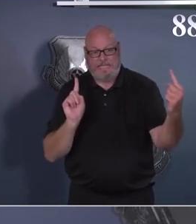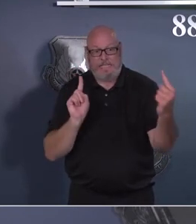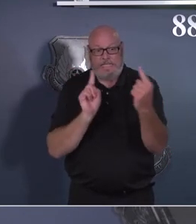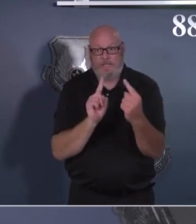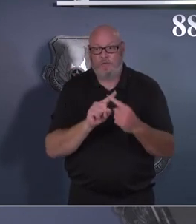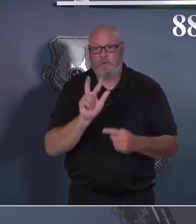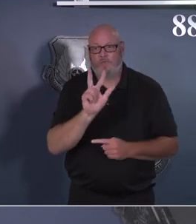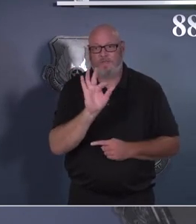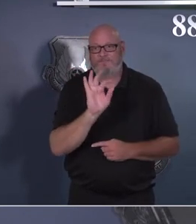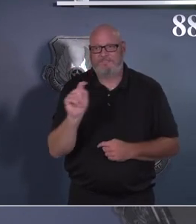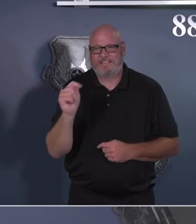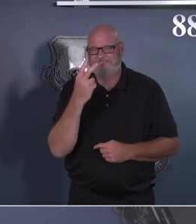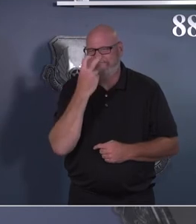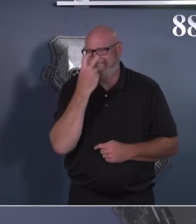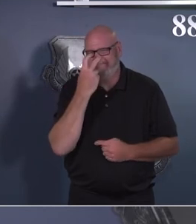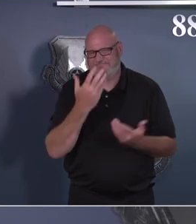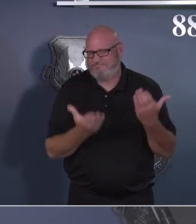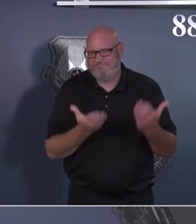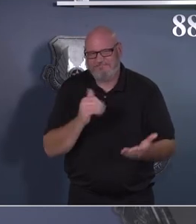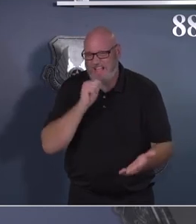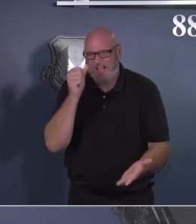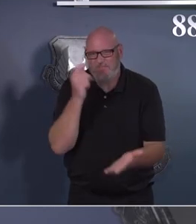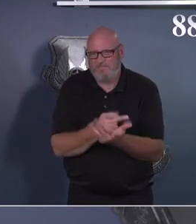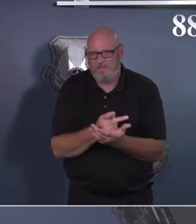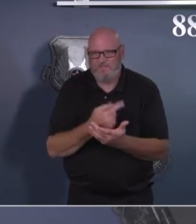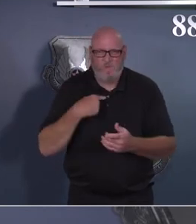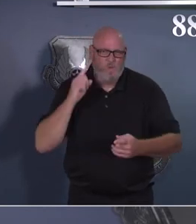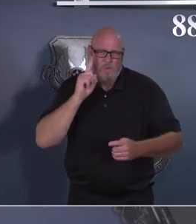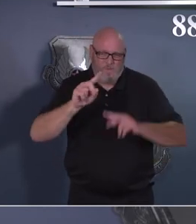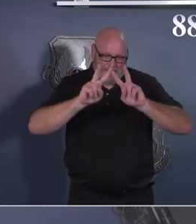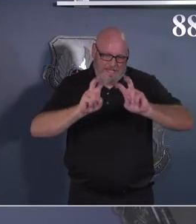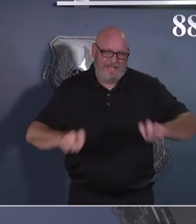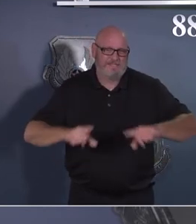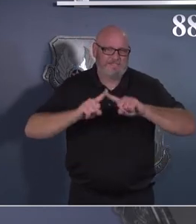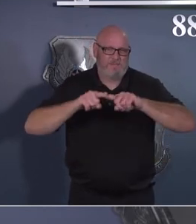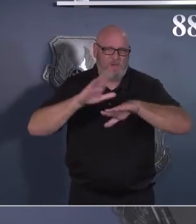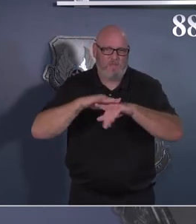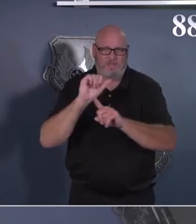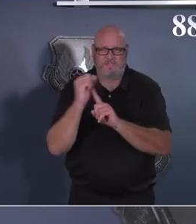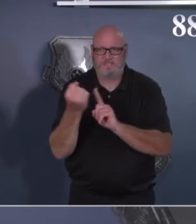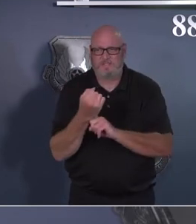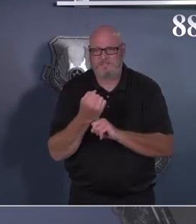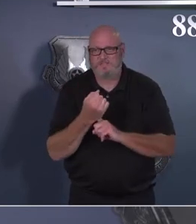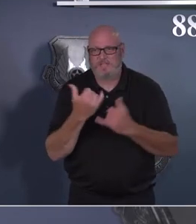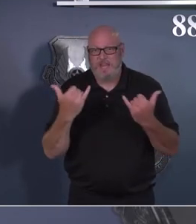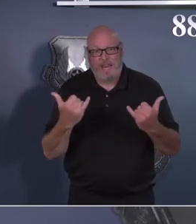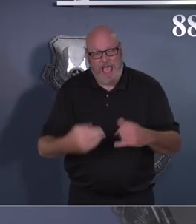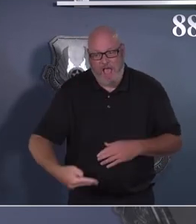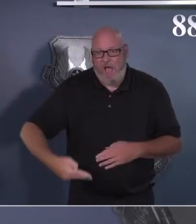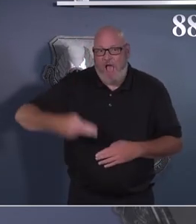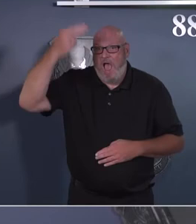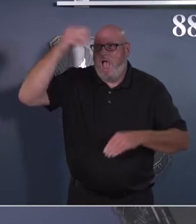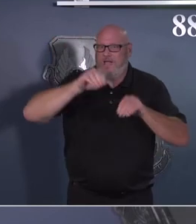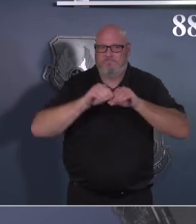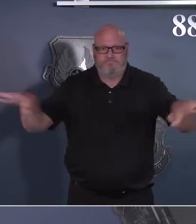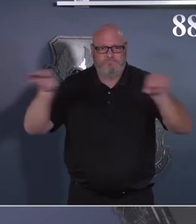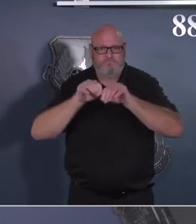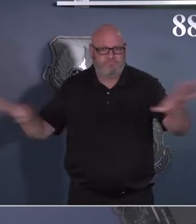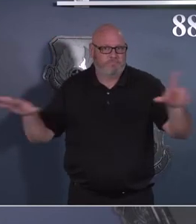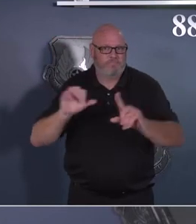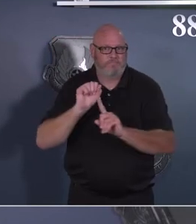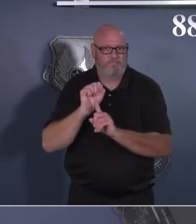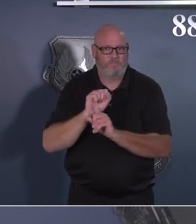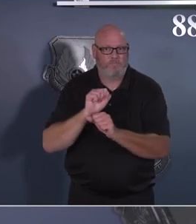put into play. But when we look at this high rate of community transmission and a basic principle of six-foot of physical distancing,